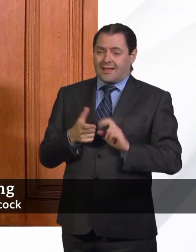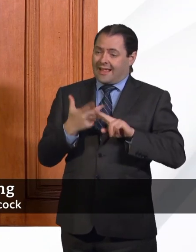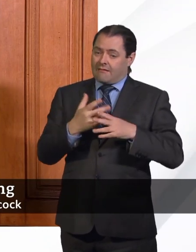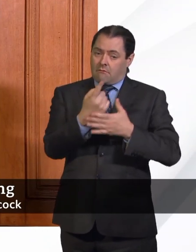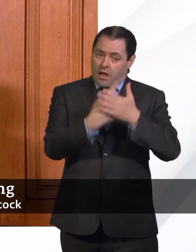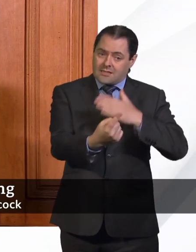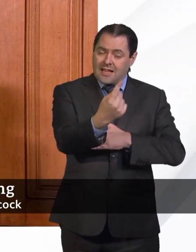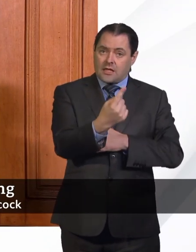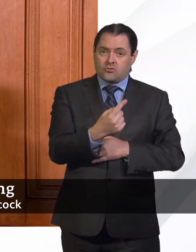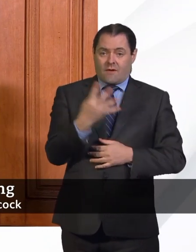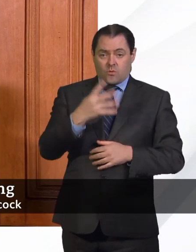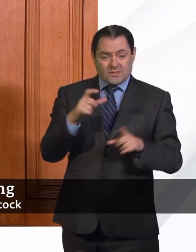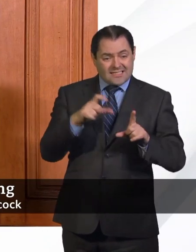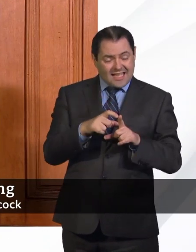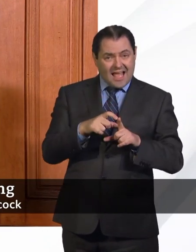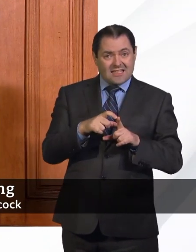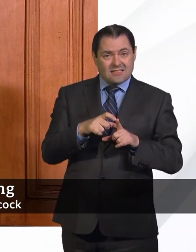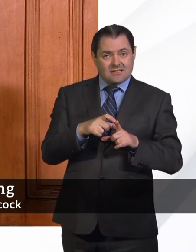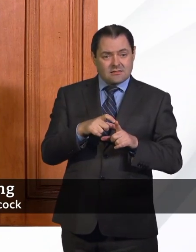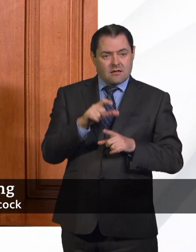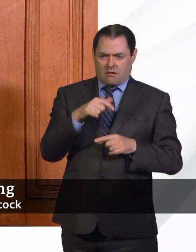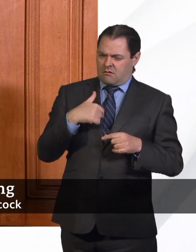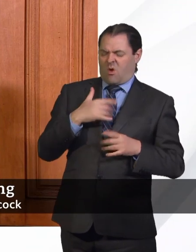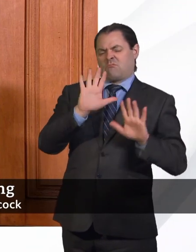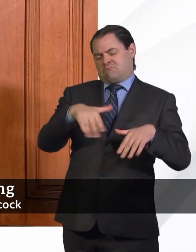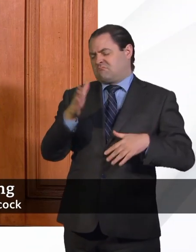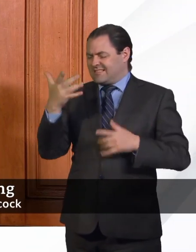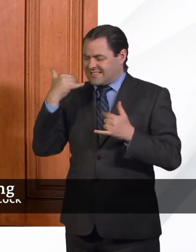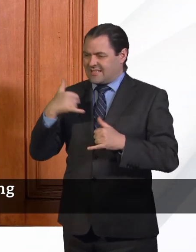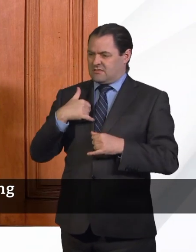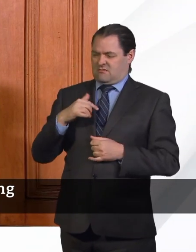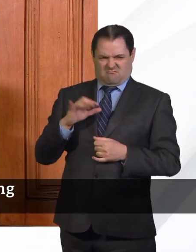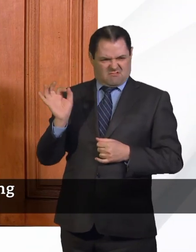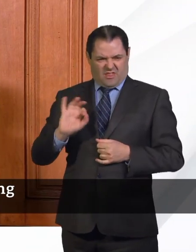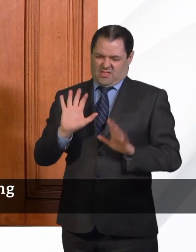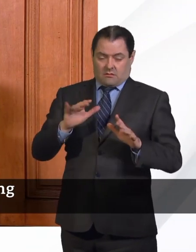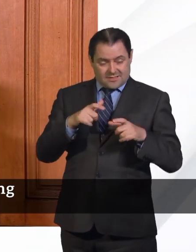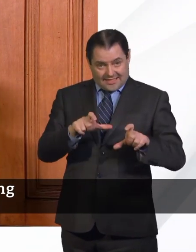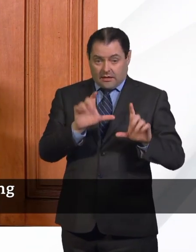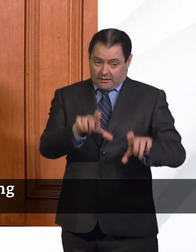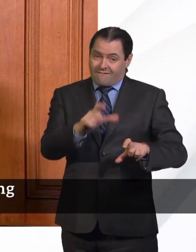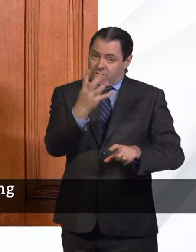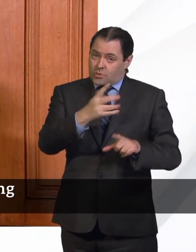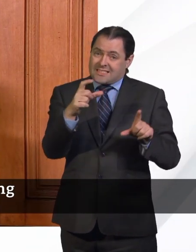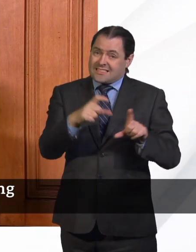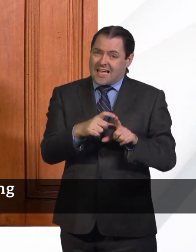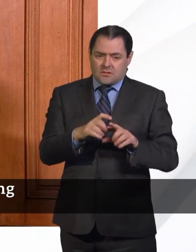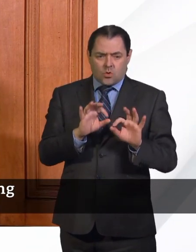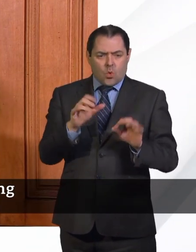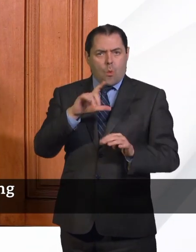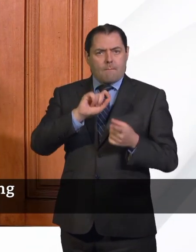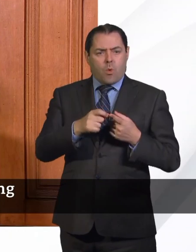if you have a test and it's negative, you still have to complete the 14 days isolation. So there is little utility in